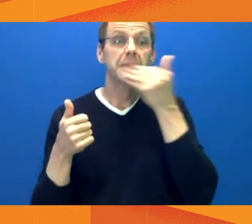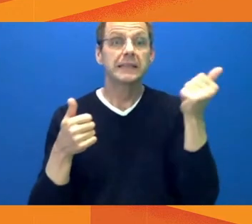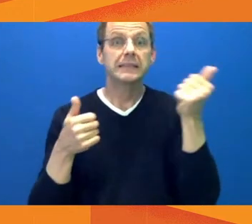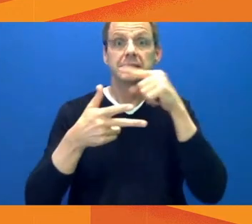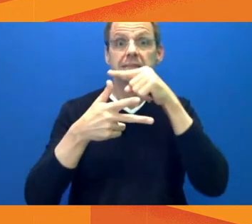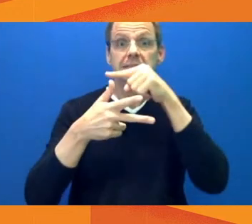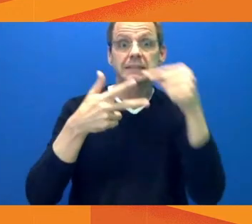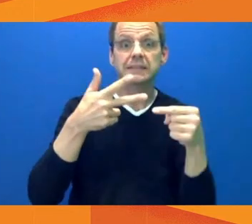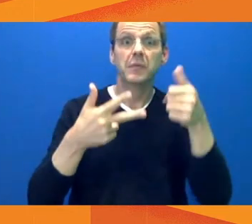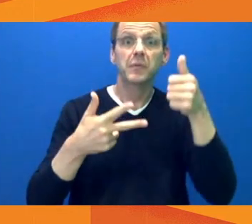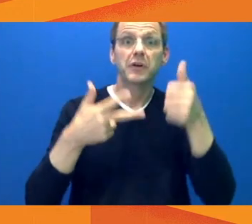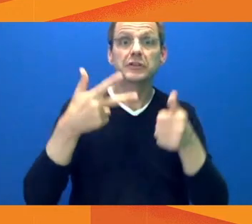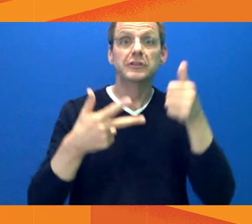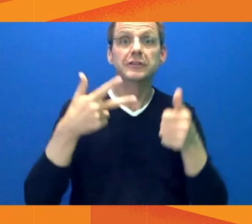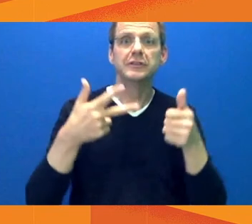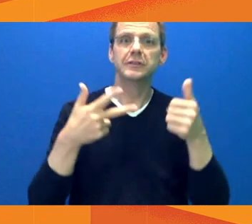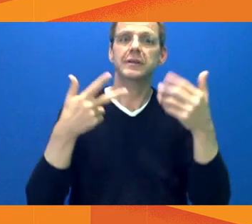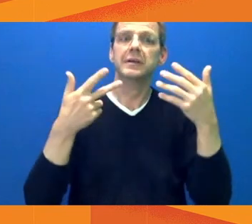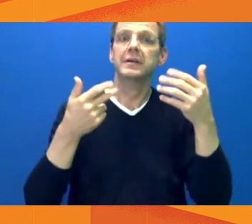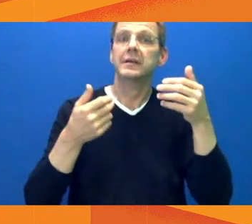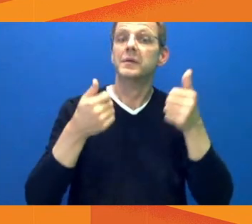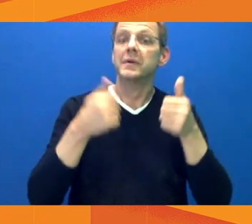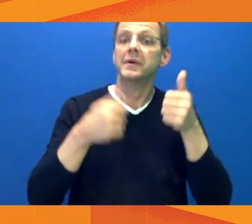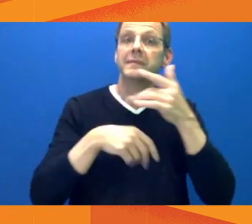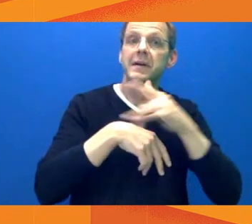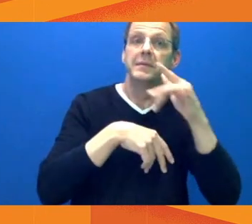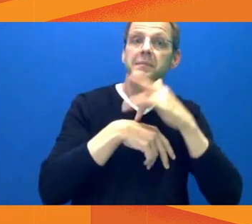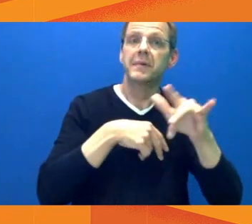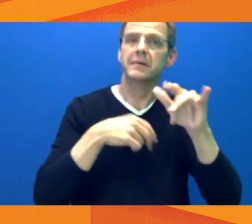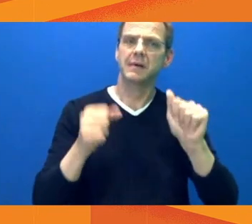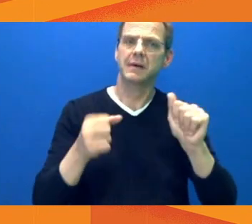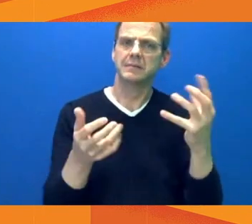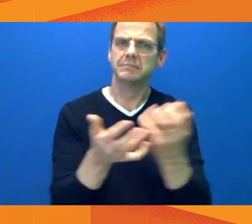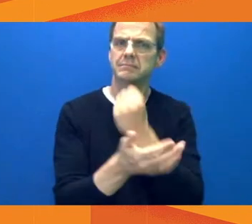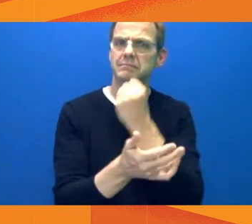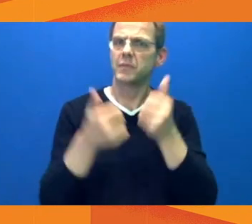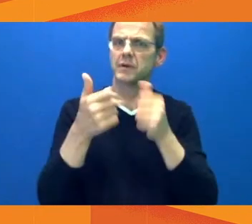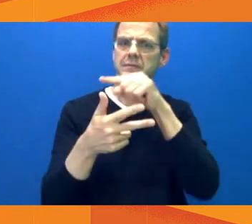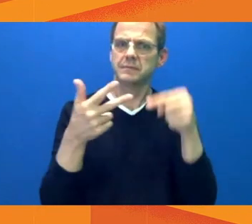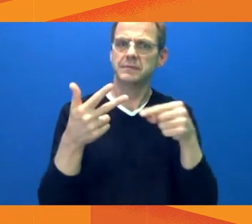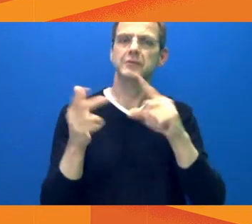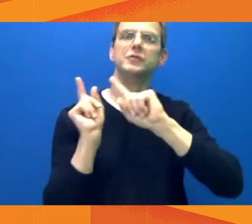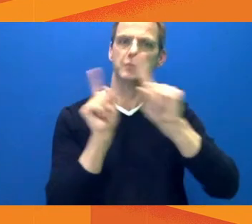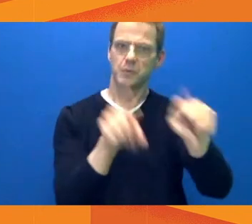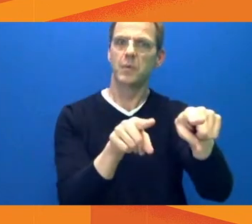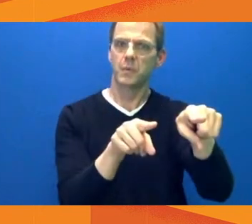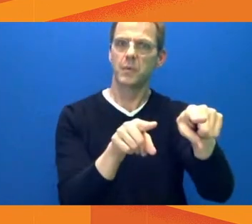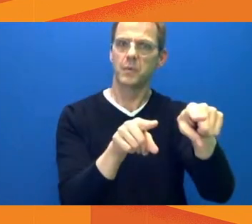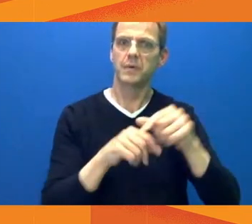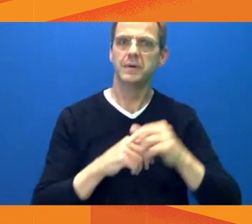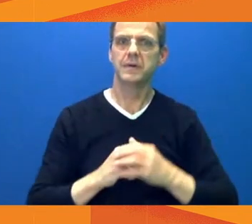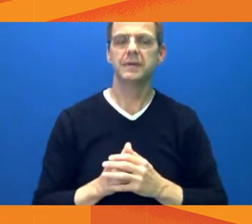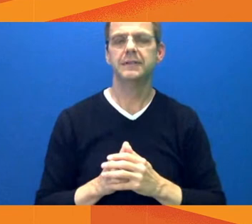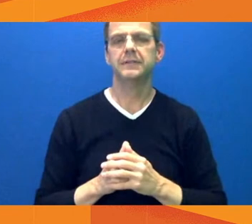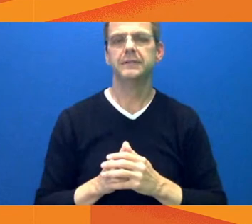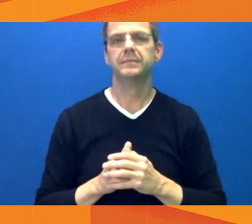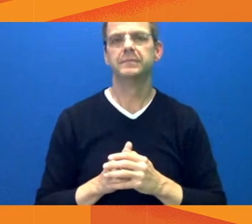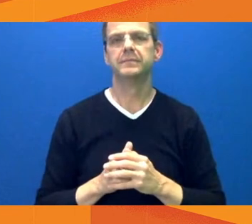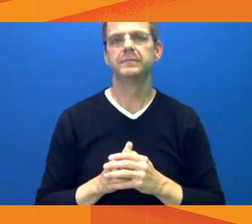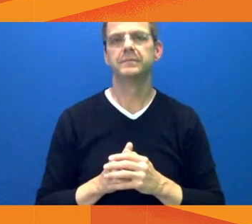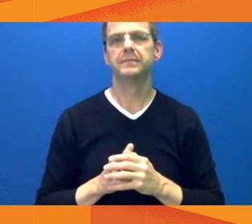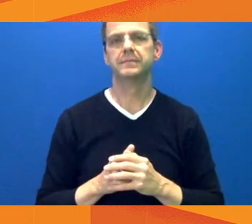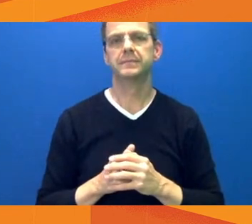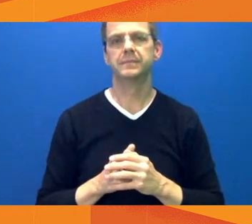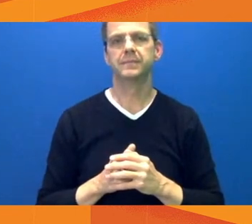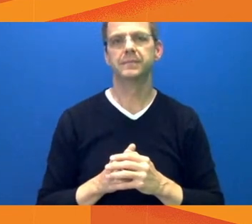service changes to accommodate the new provincial restrictions and to ensure we're doing our part to keep Edmontonians safe from the virus. Andre will get into